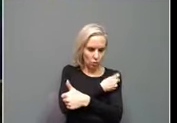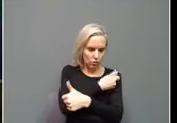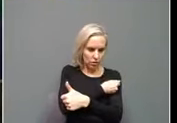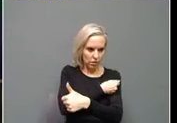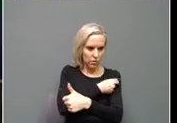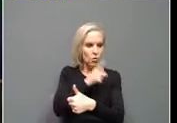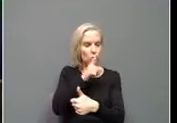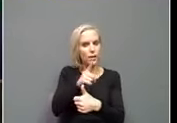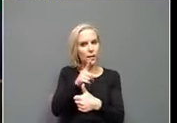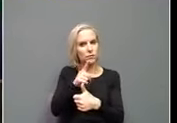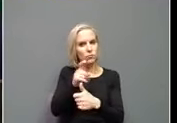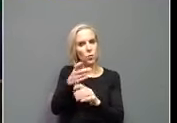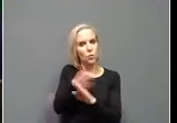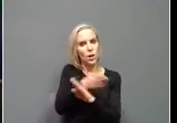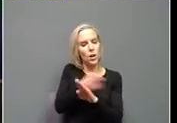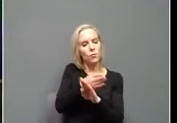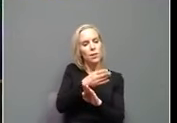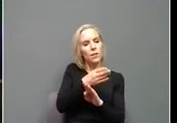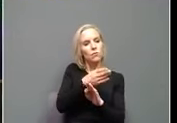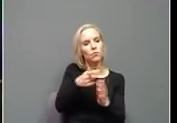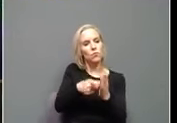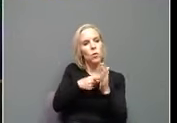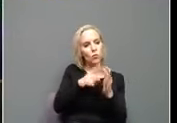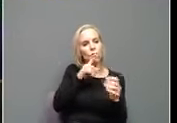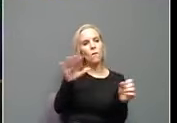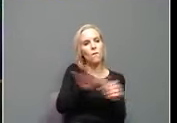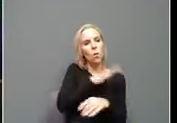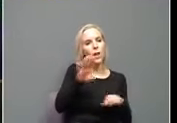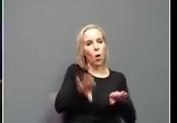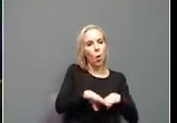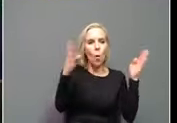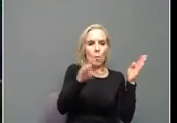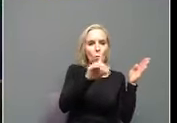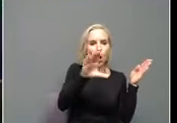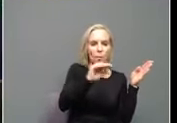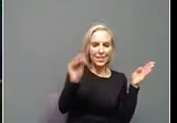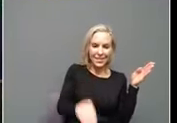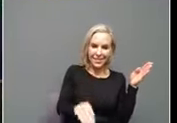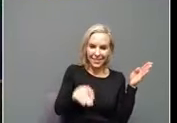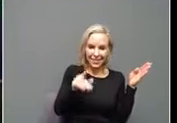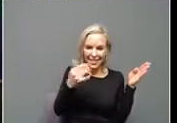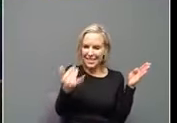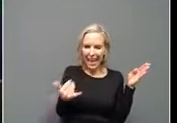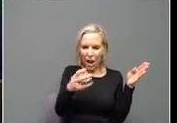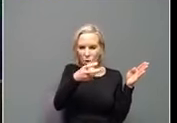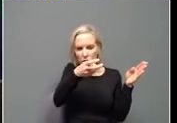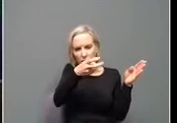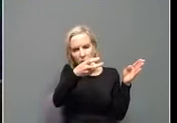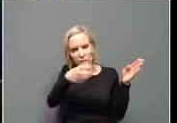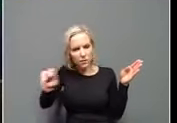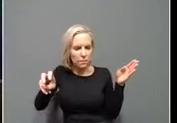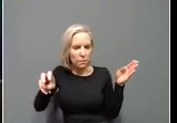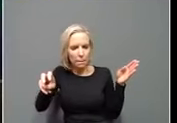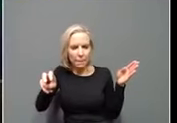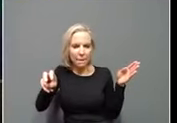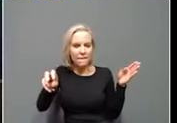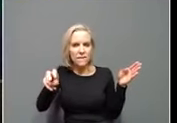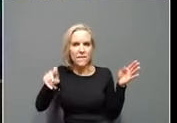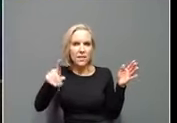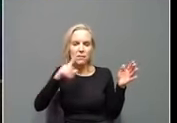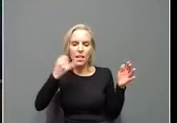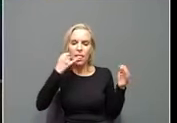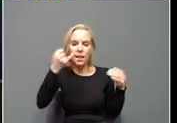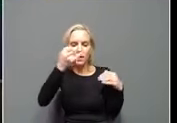prerequisite to fully reopening. Are you moving off of that, uh, sort of line in the sand that you've